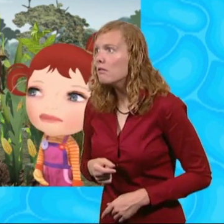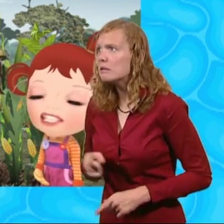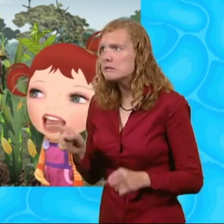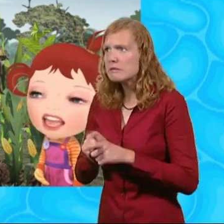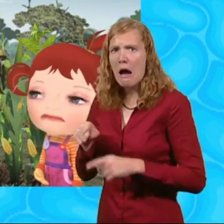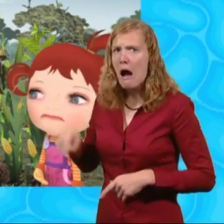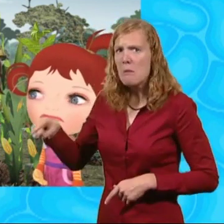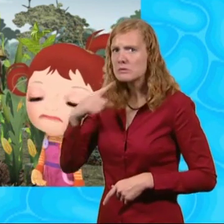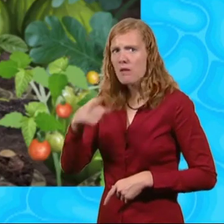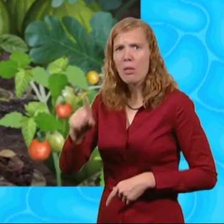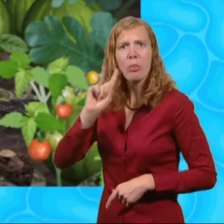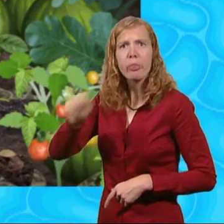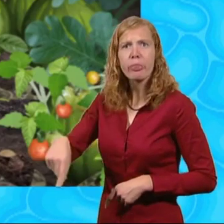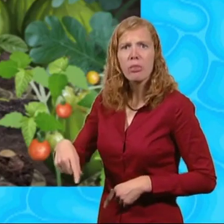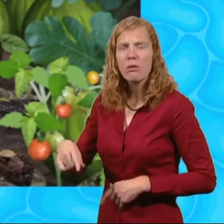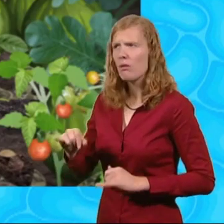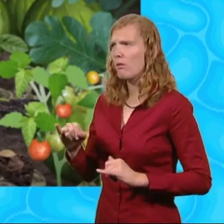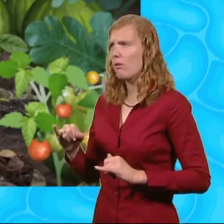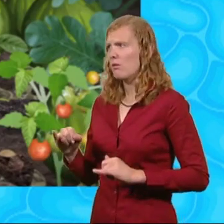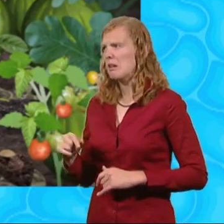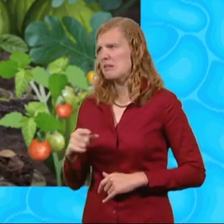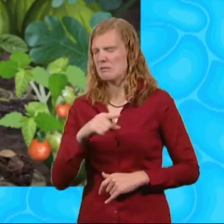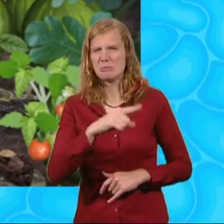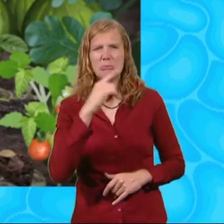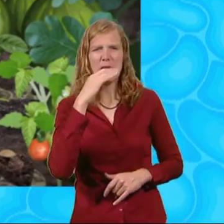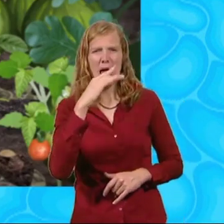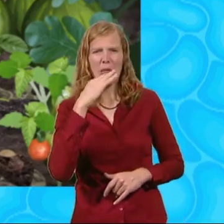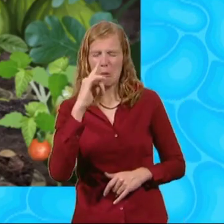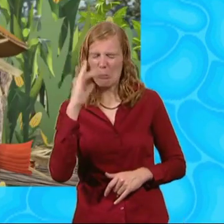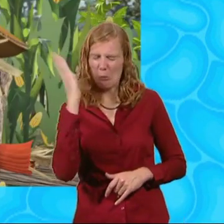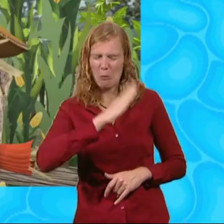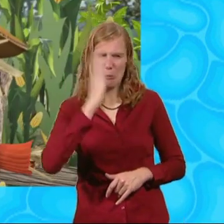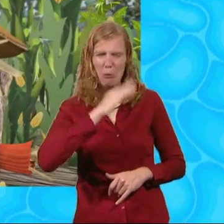ignored him today. And her breath was really smelly.